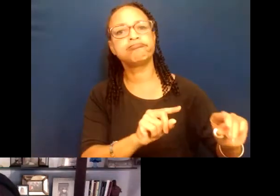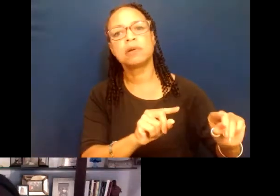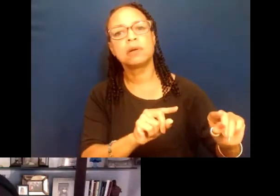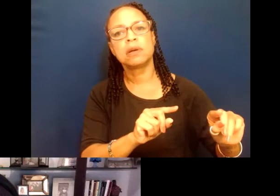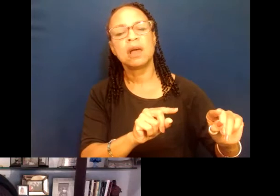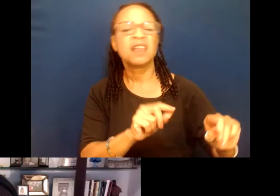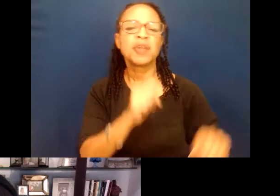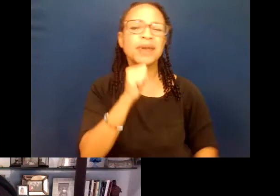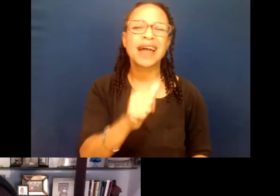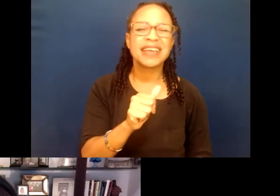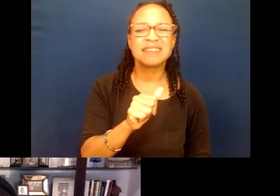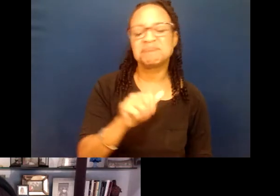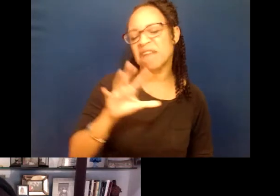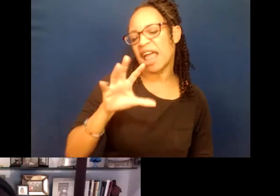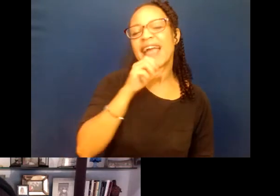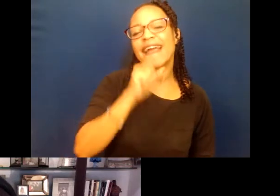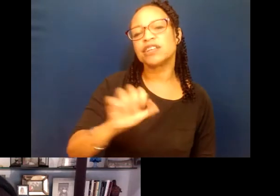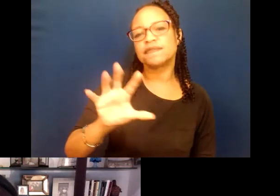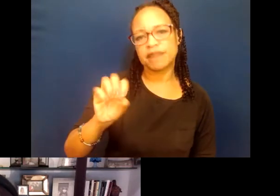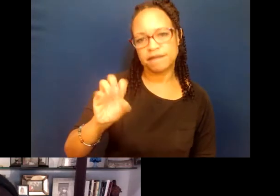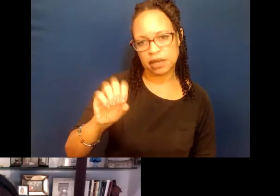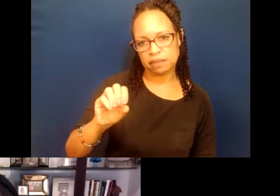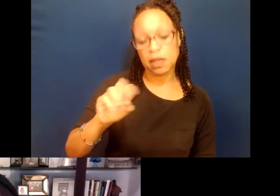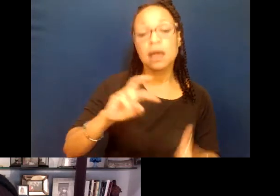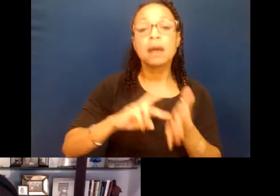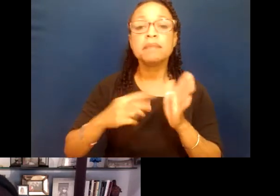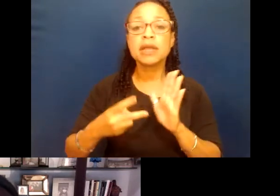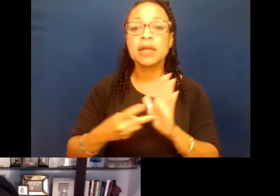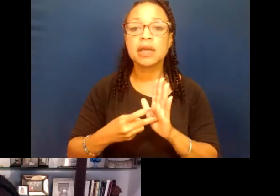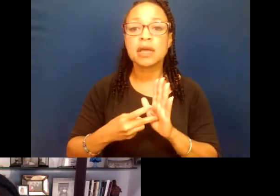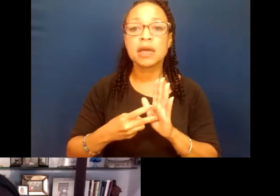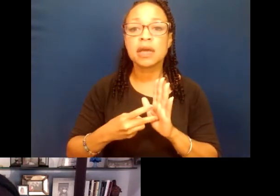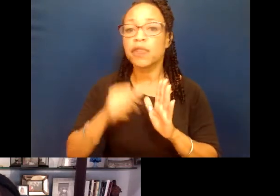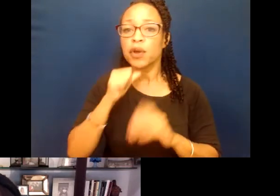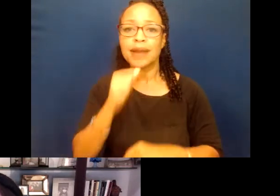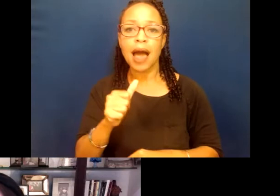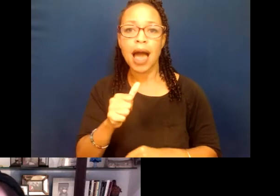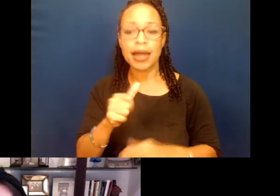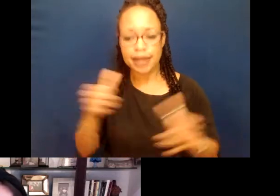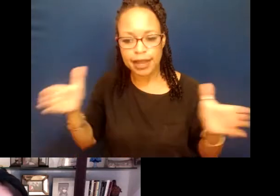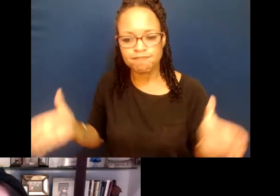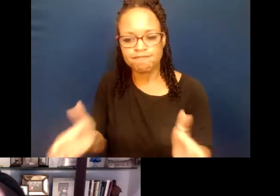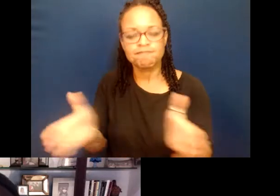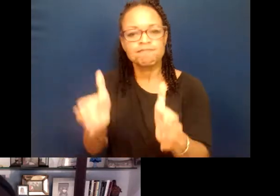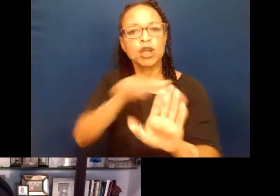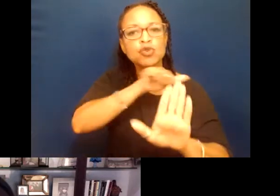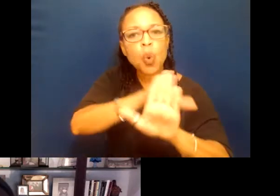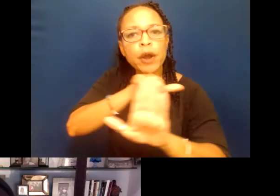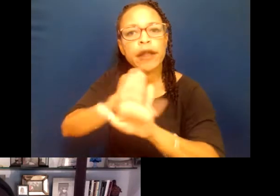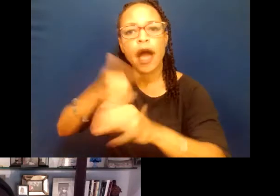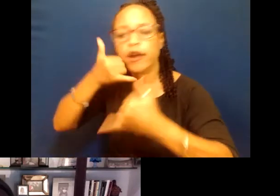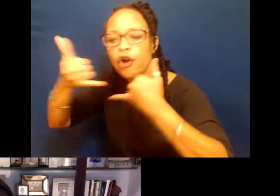50 plus one. And so what that means is that they're not getting mobilized and they're not being reached and door knocked and called